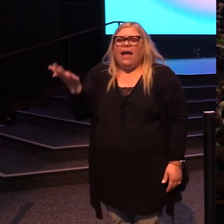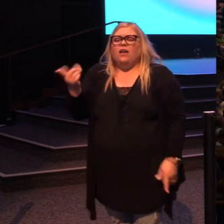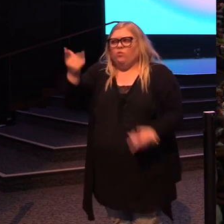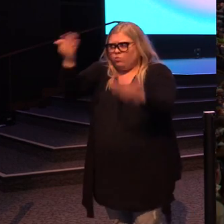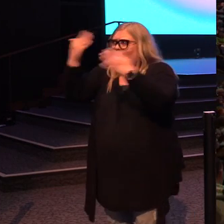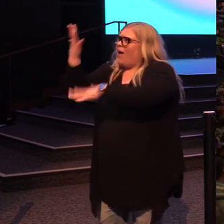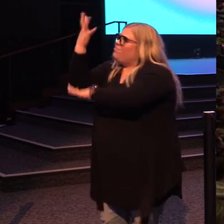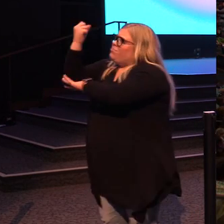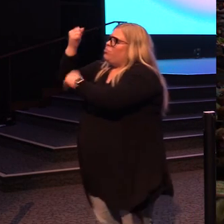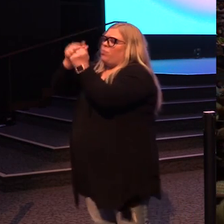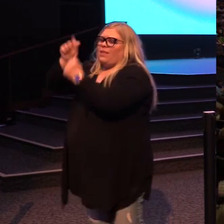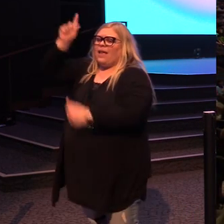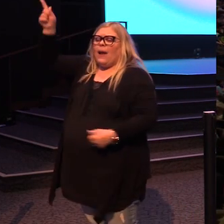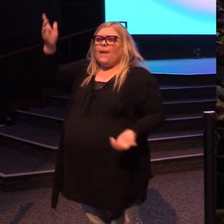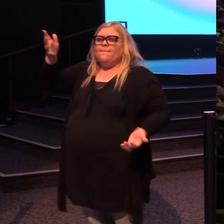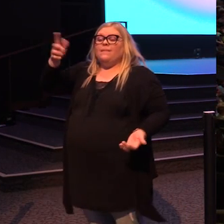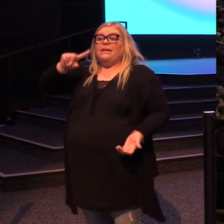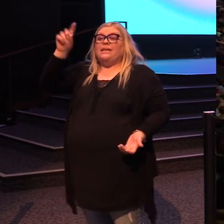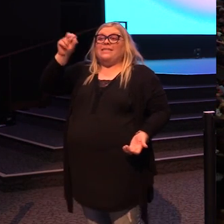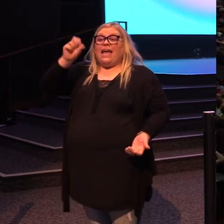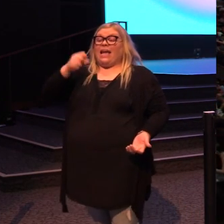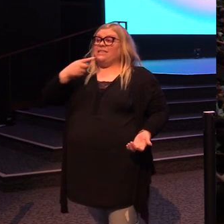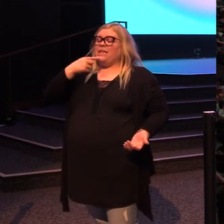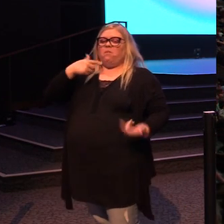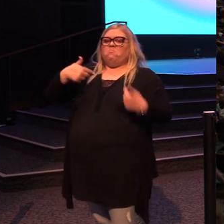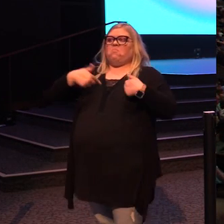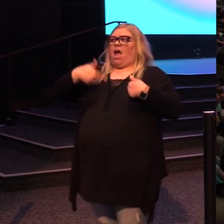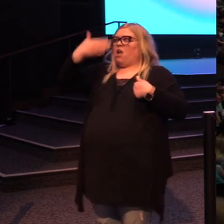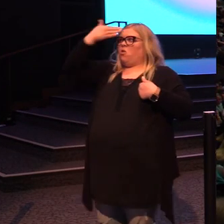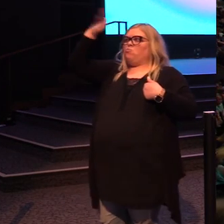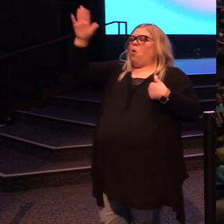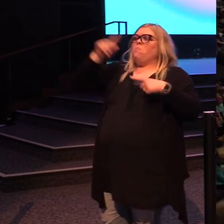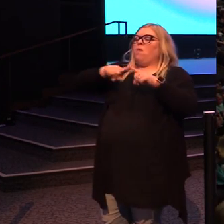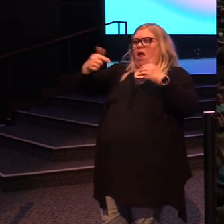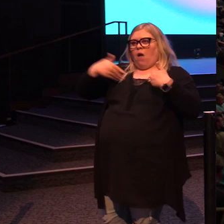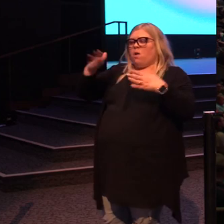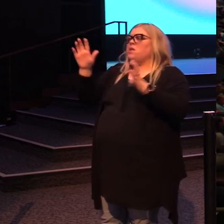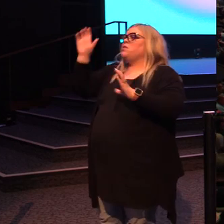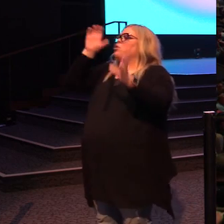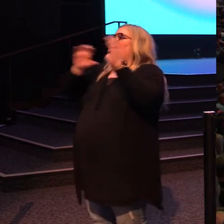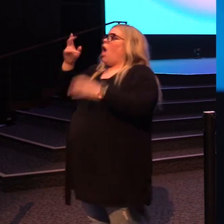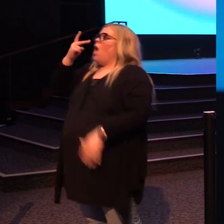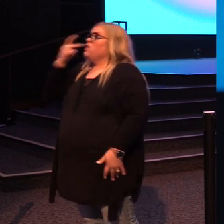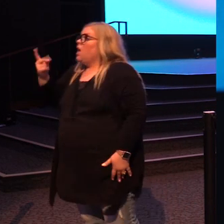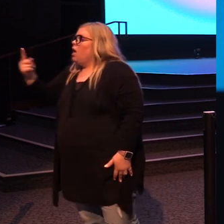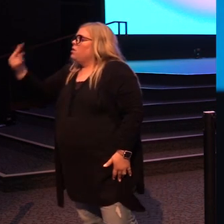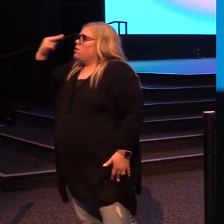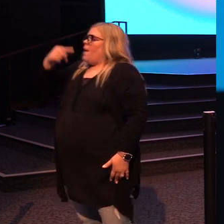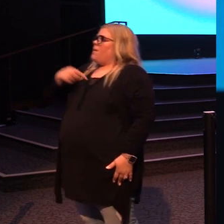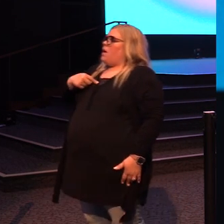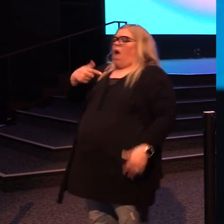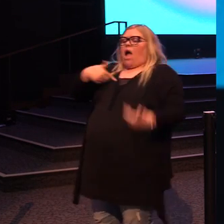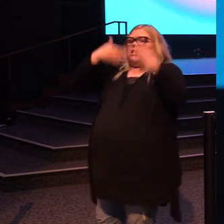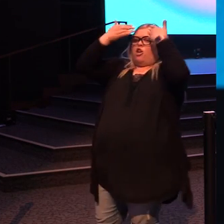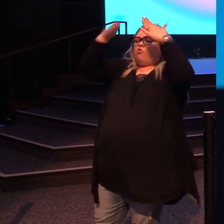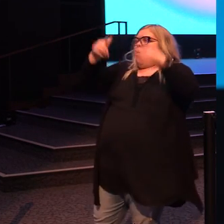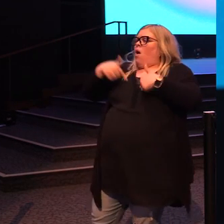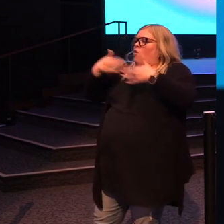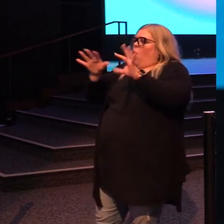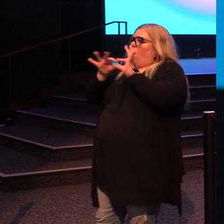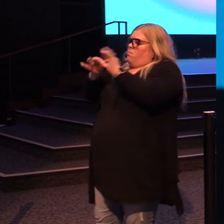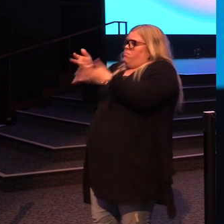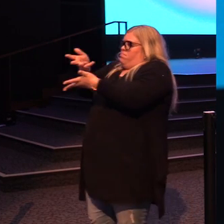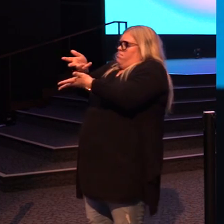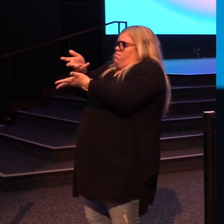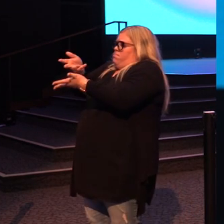Zacchaeus is like, I don't know this man, but I sought to see him and I saw me. I didn't know this man, but I sought to stay at a table